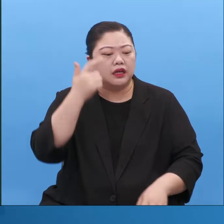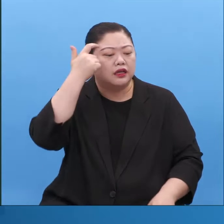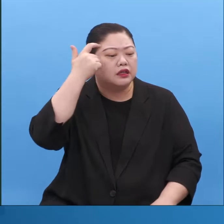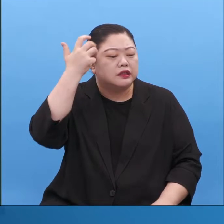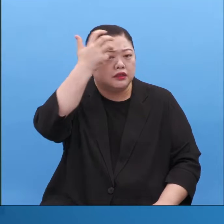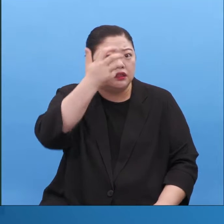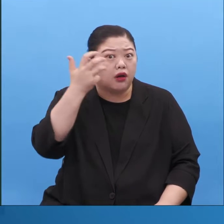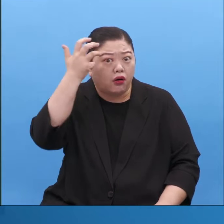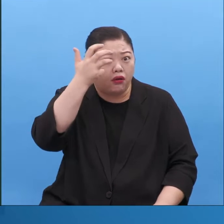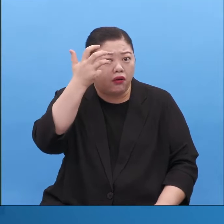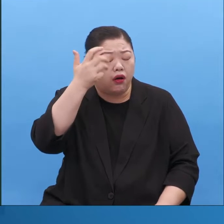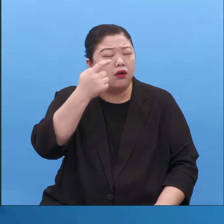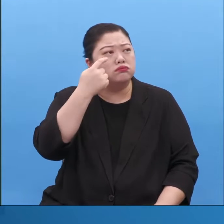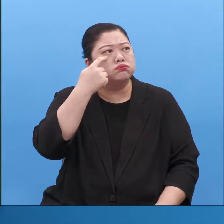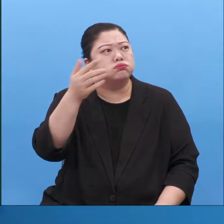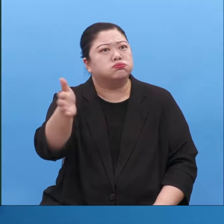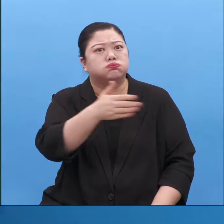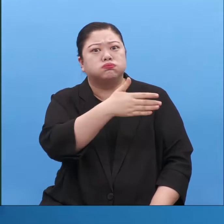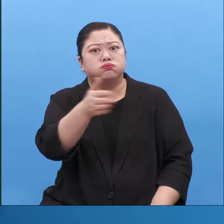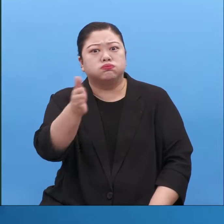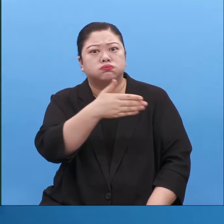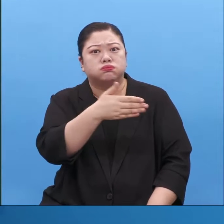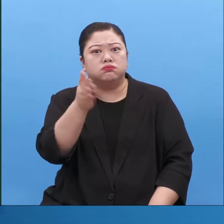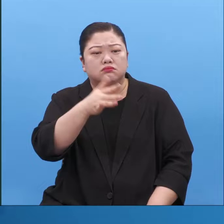then how can we conquer the spiritual world